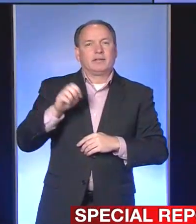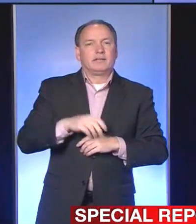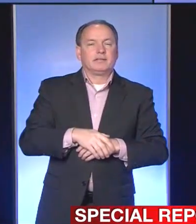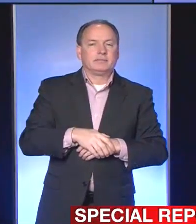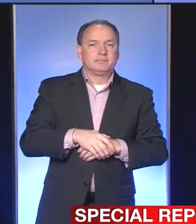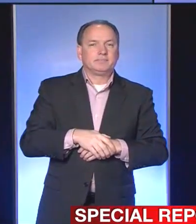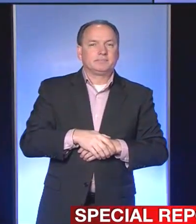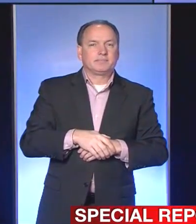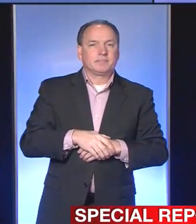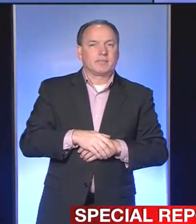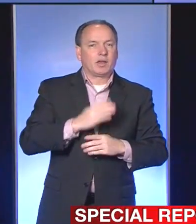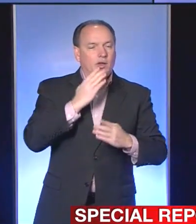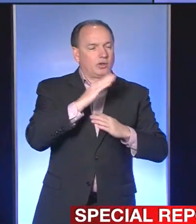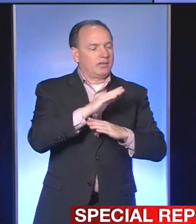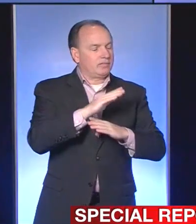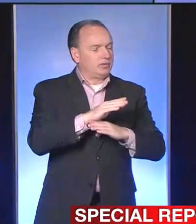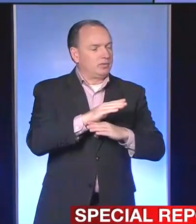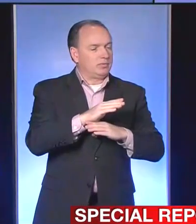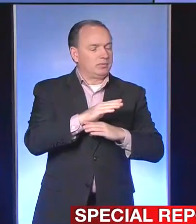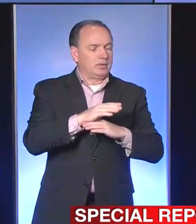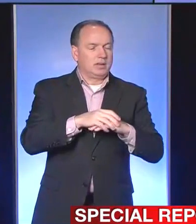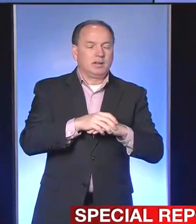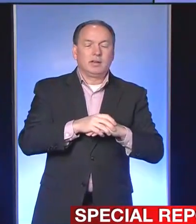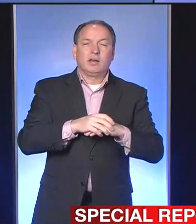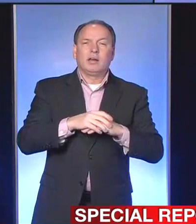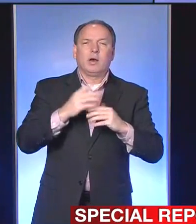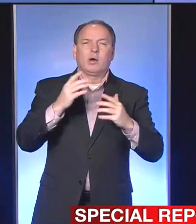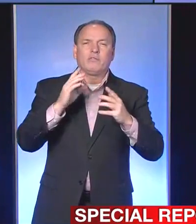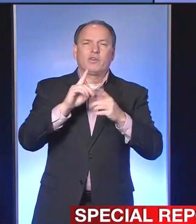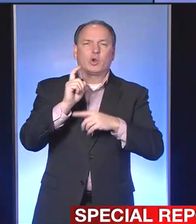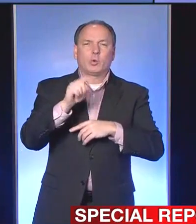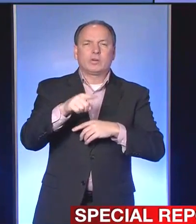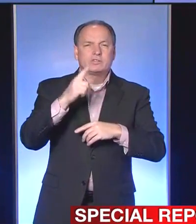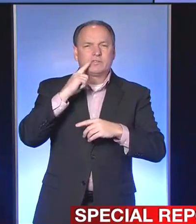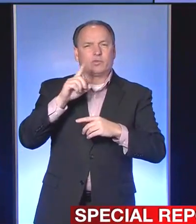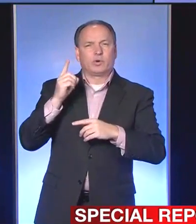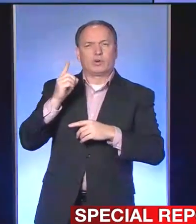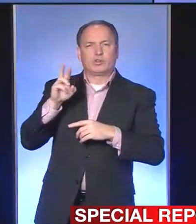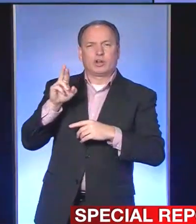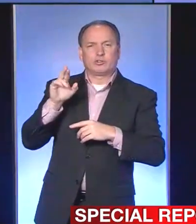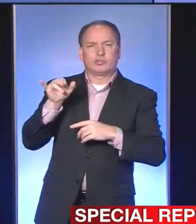Yes. Good afternoon, ma'am. It's Joel Natale. I have a question for Emily Shears.